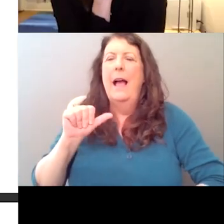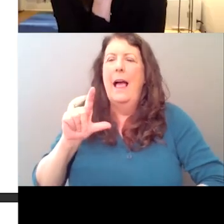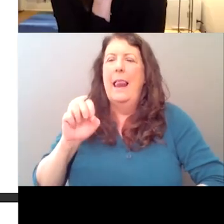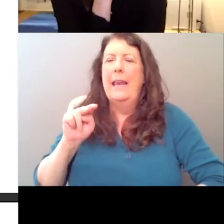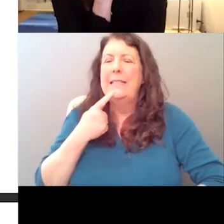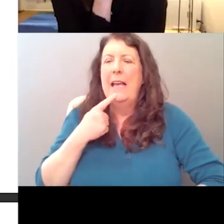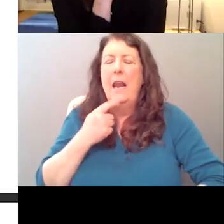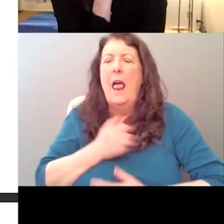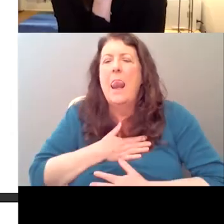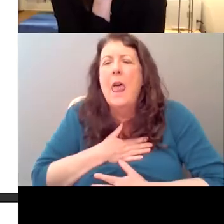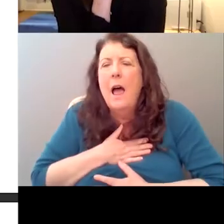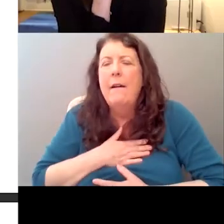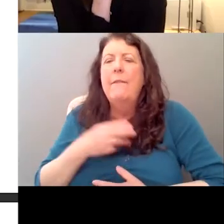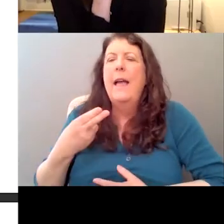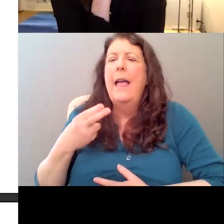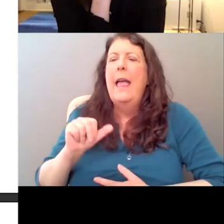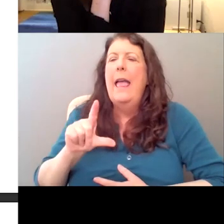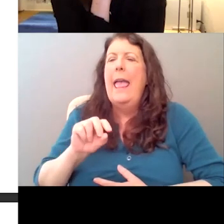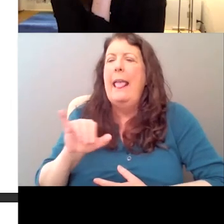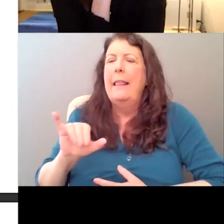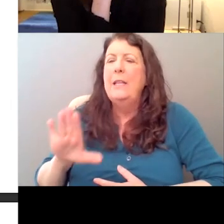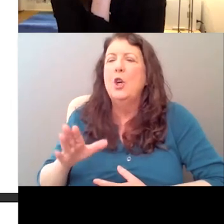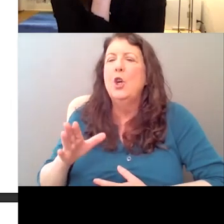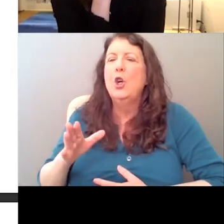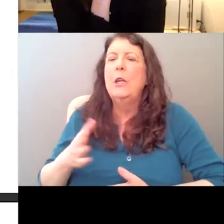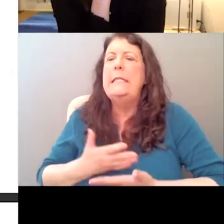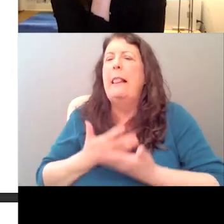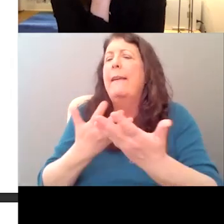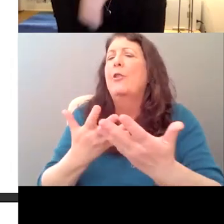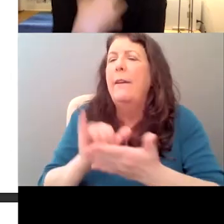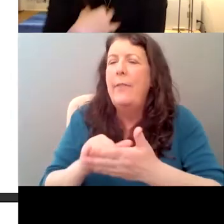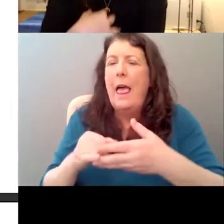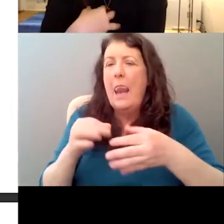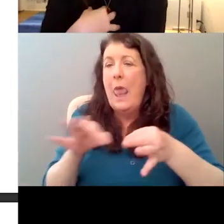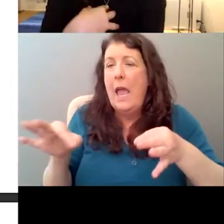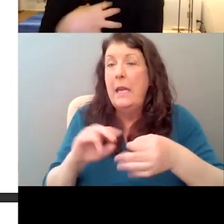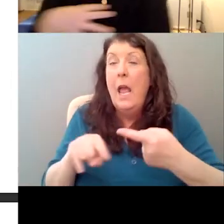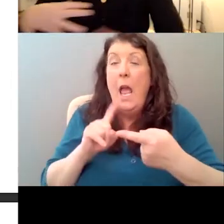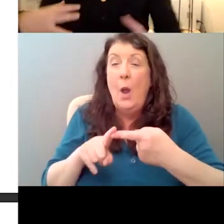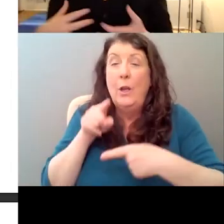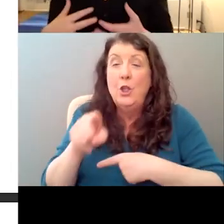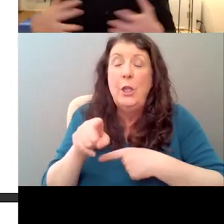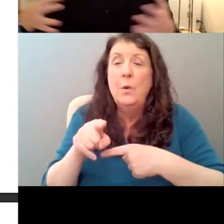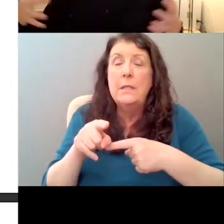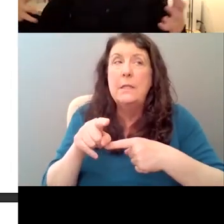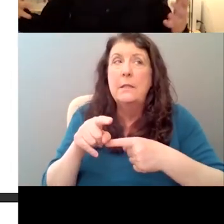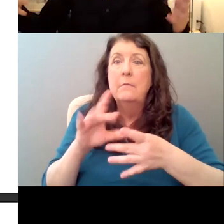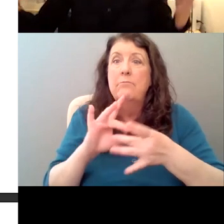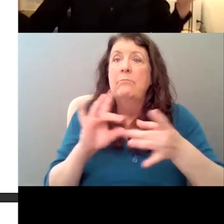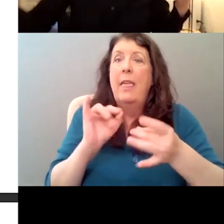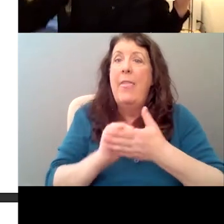I love that when she was shooting her moment alone on the stage, she found herself the